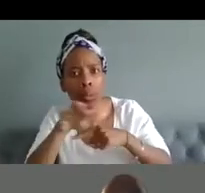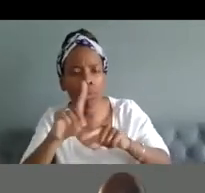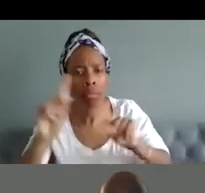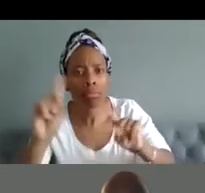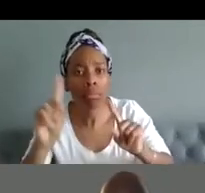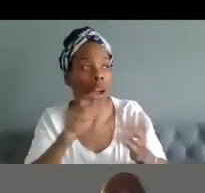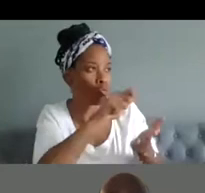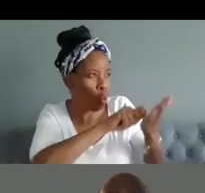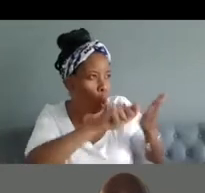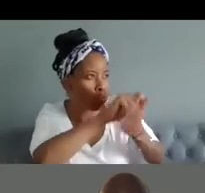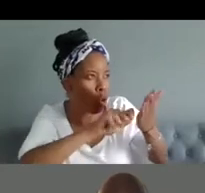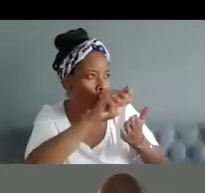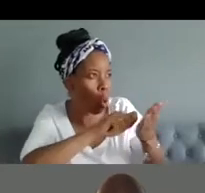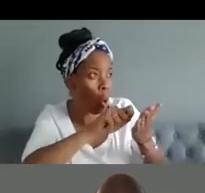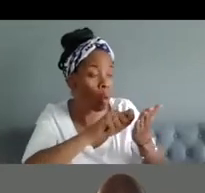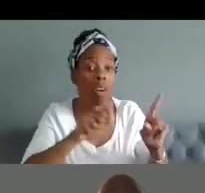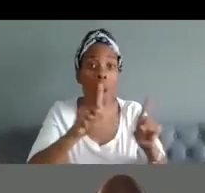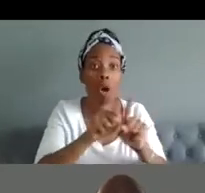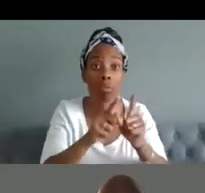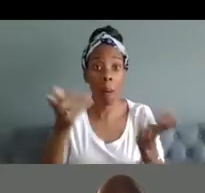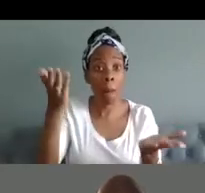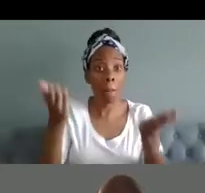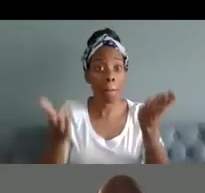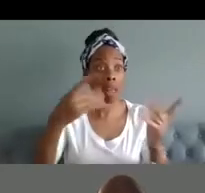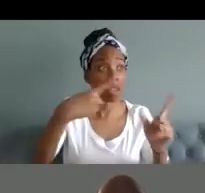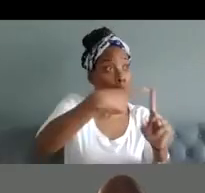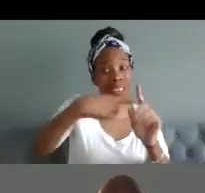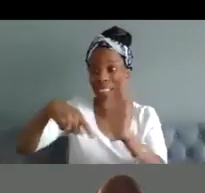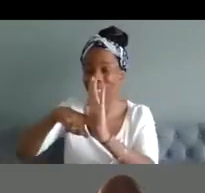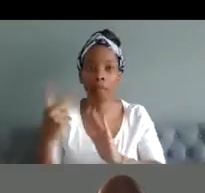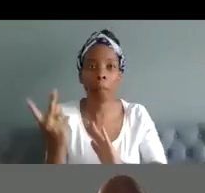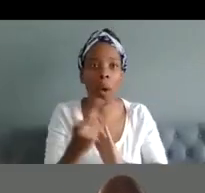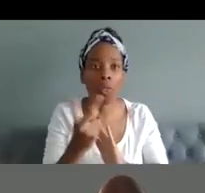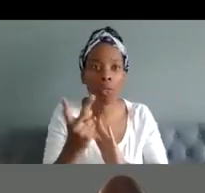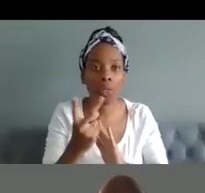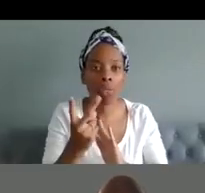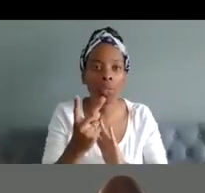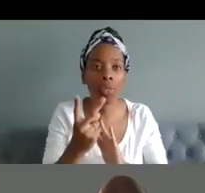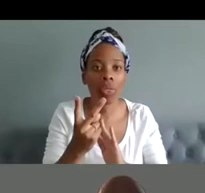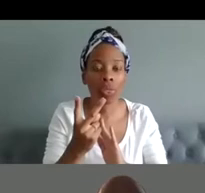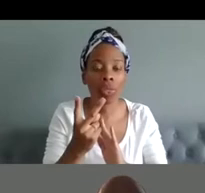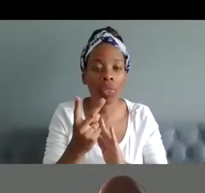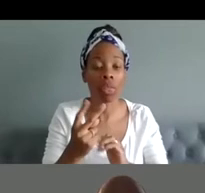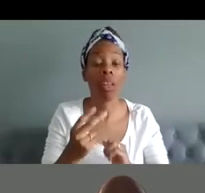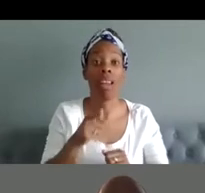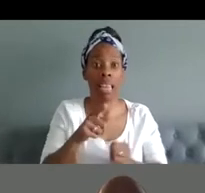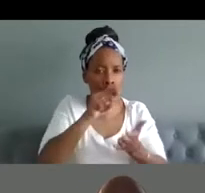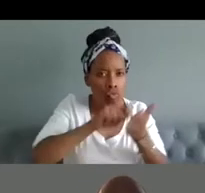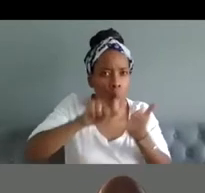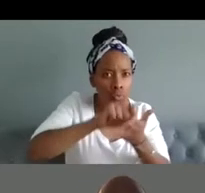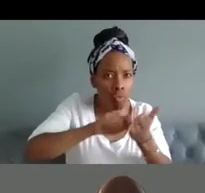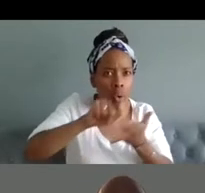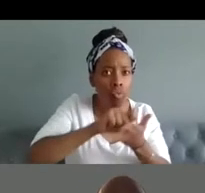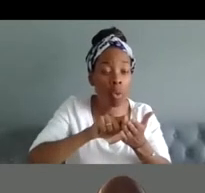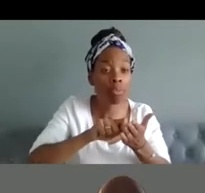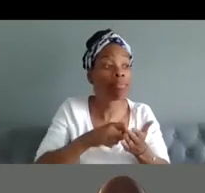of balancing negative things with positive things so it was a process that he sort of underwent and as he made these drawings